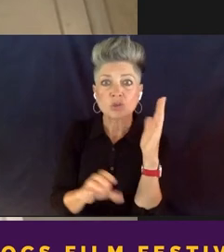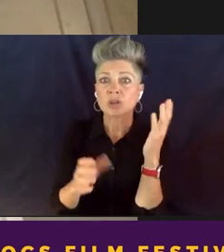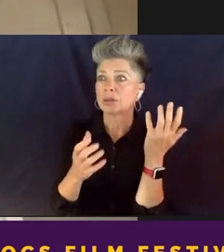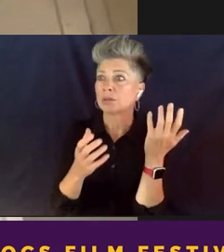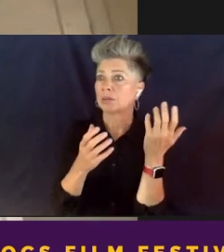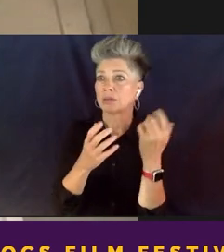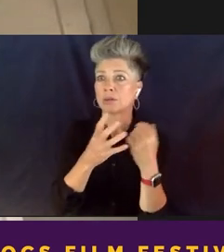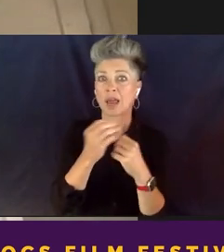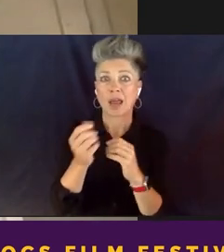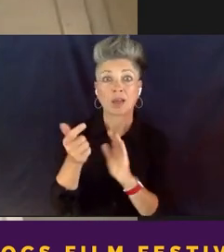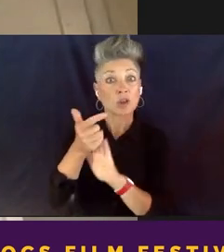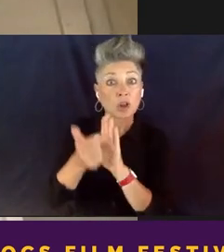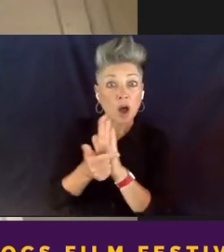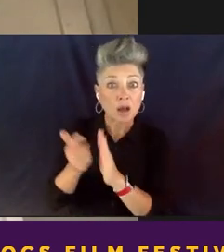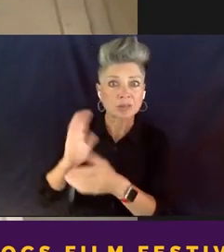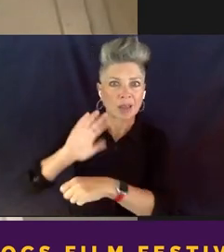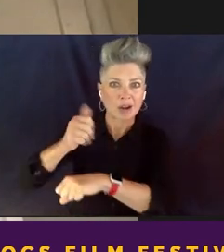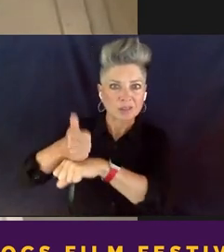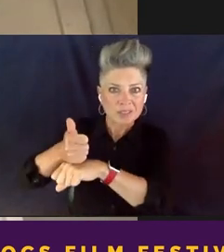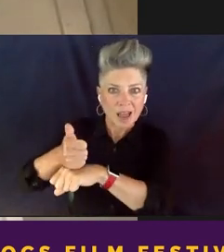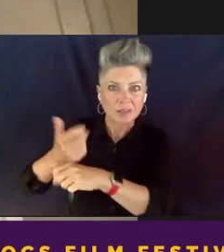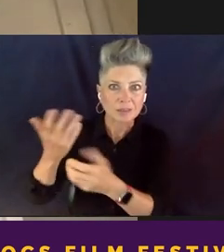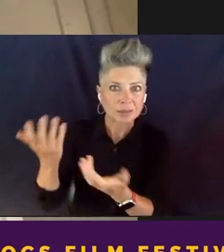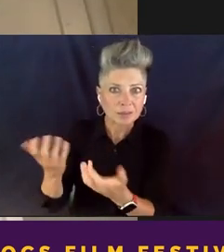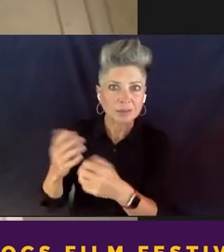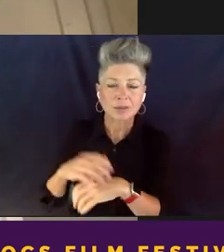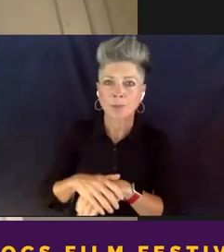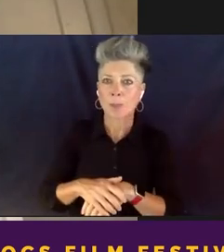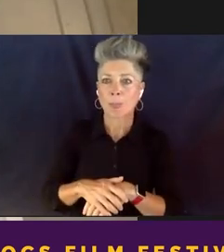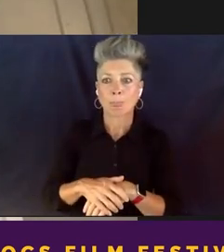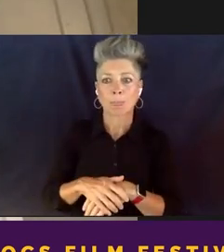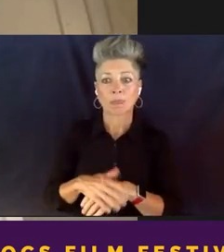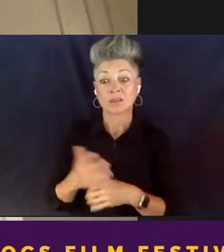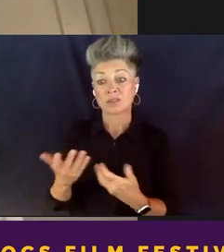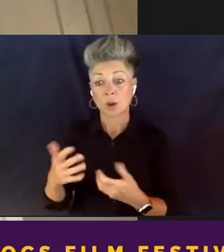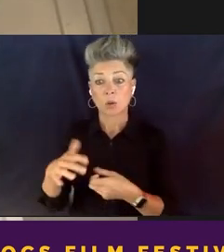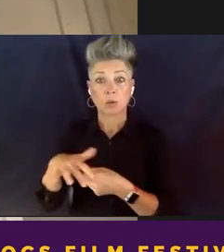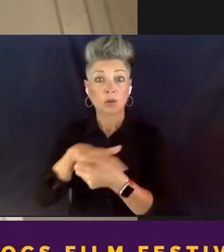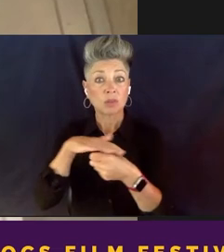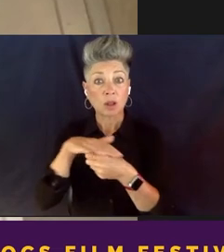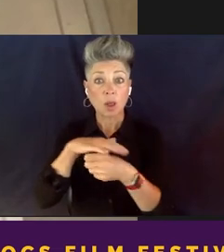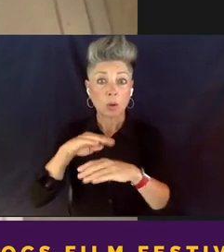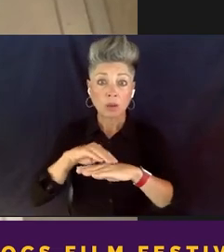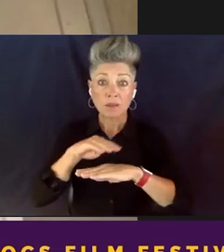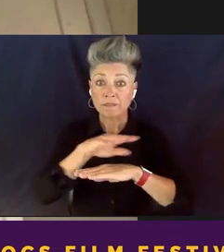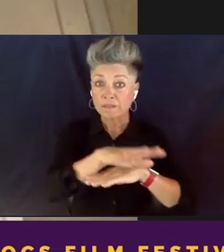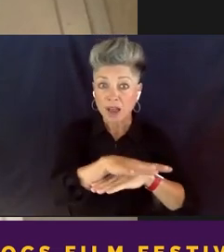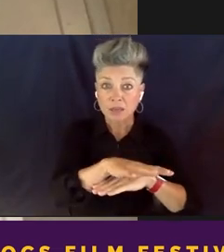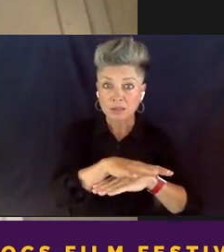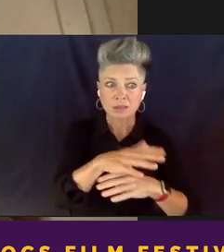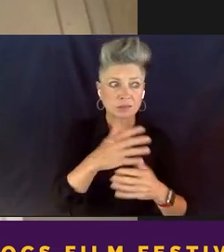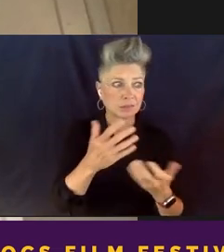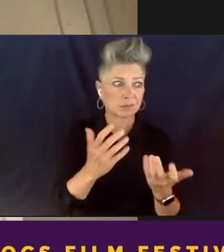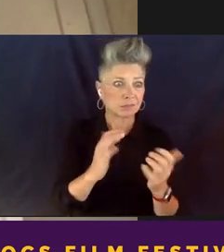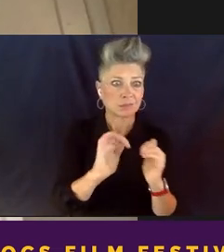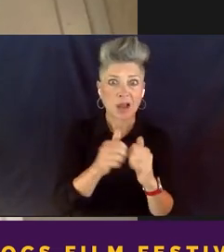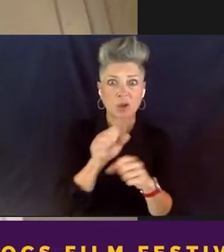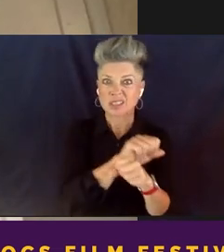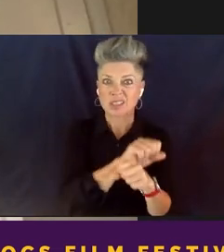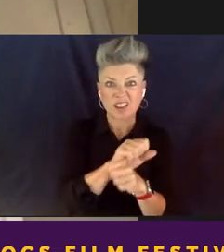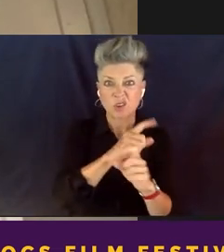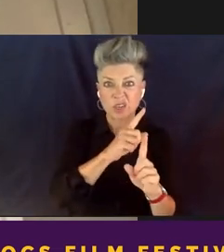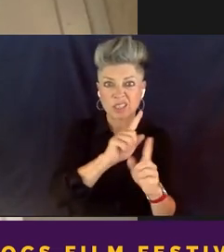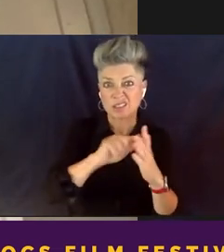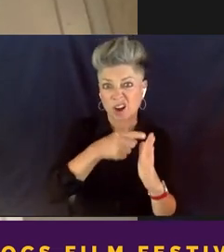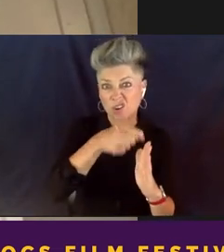ripple effect of what slavery started at the beginning. So this conversation